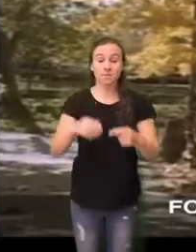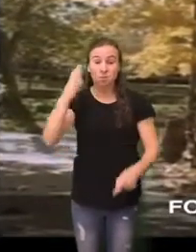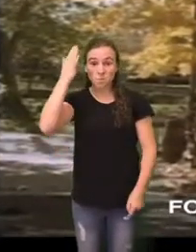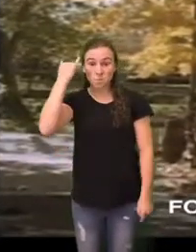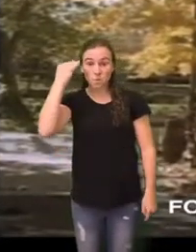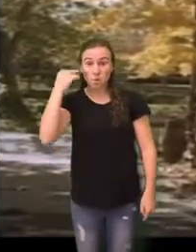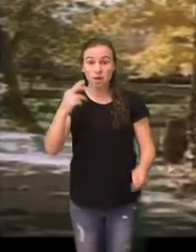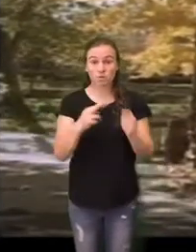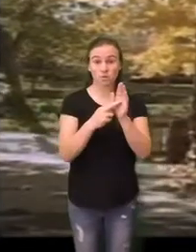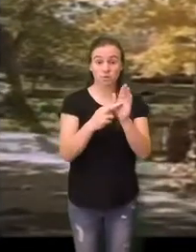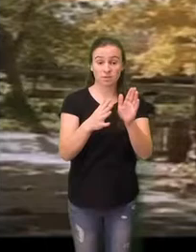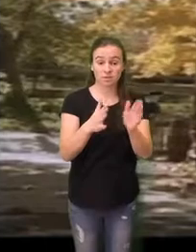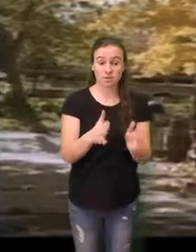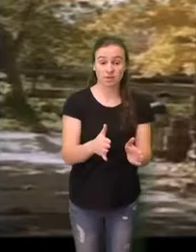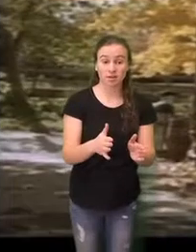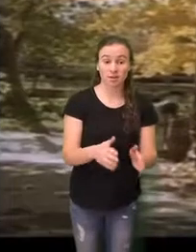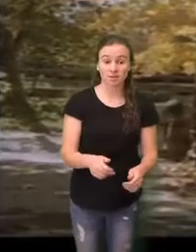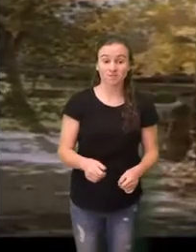continues.